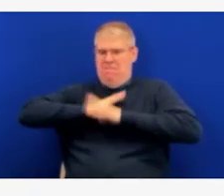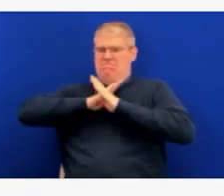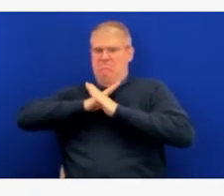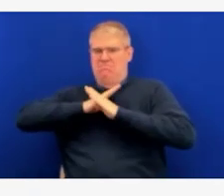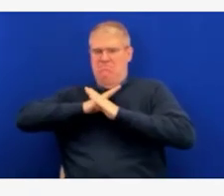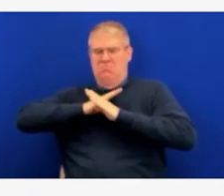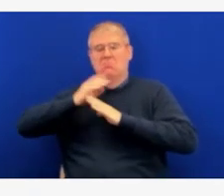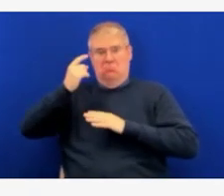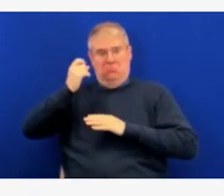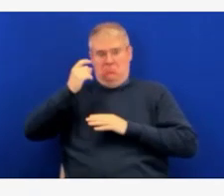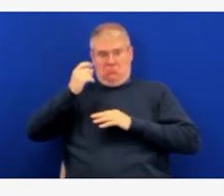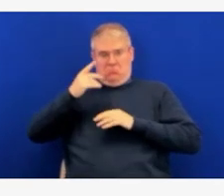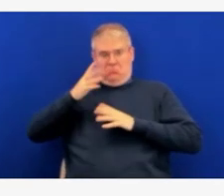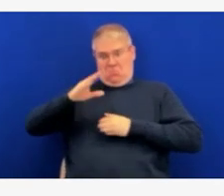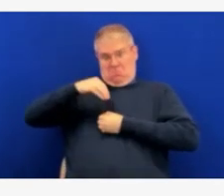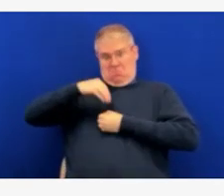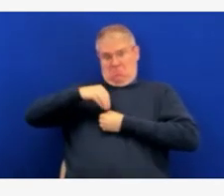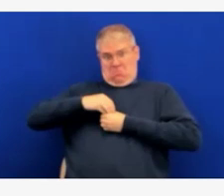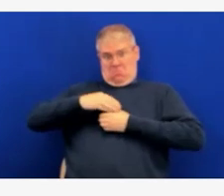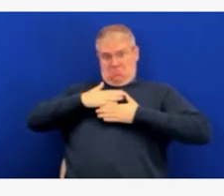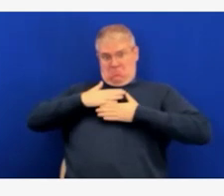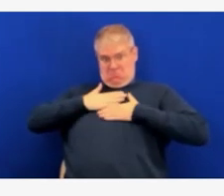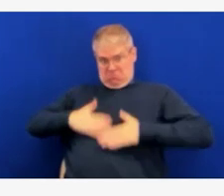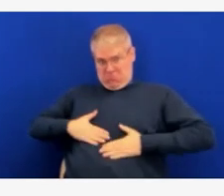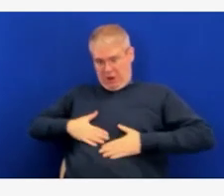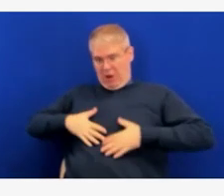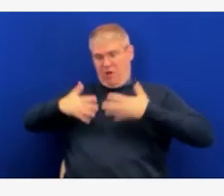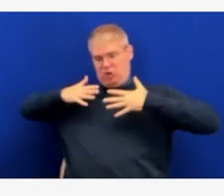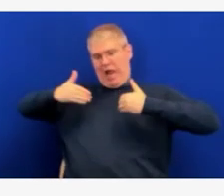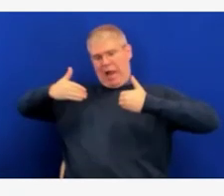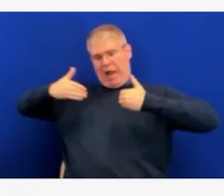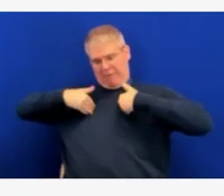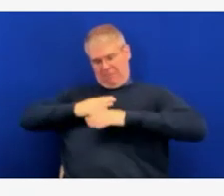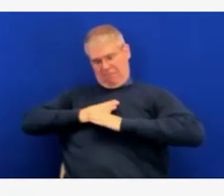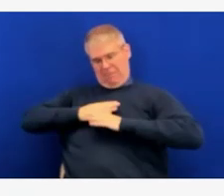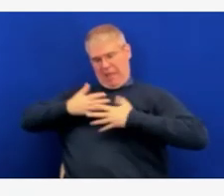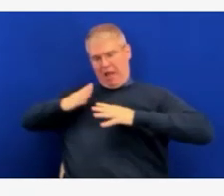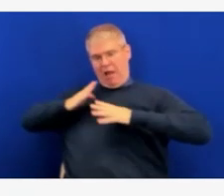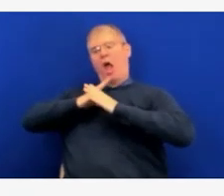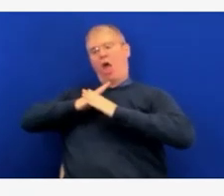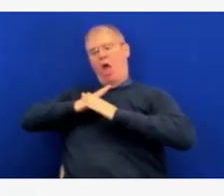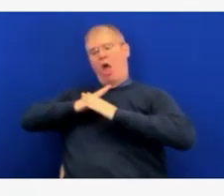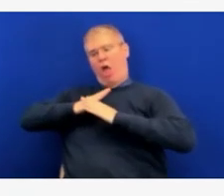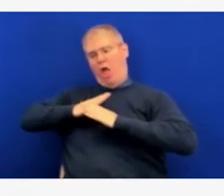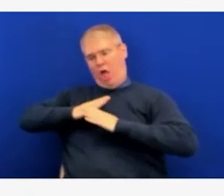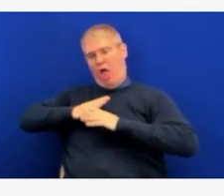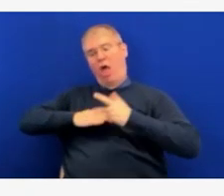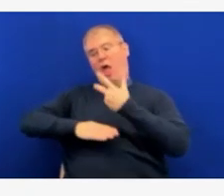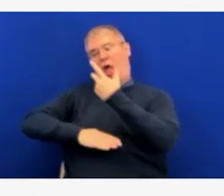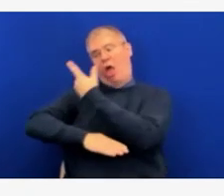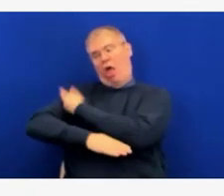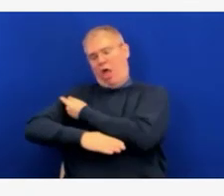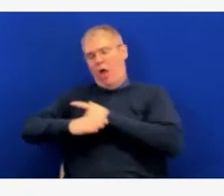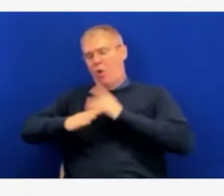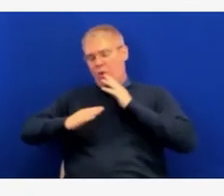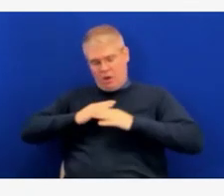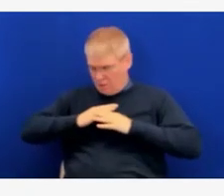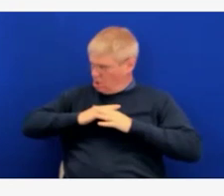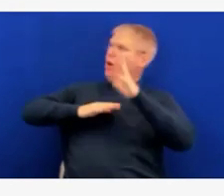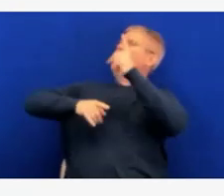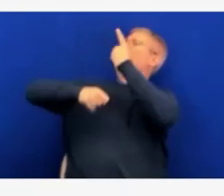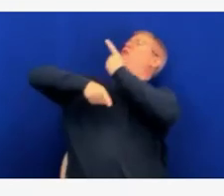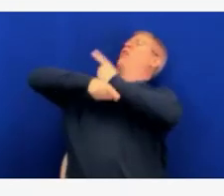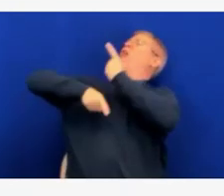is shorter, but, you know, to be safe, we're recommending it. Hey, if you're going to be at a big gathering, you're traveling for the